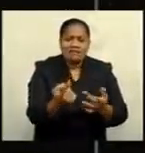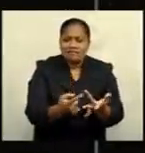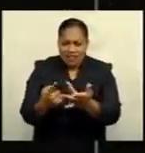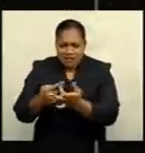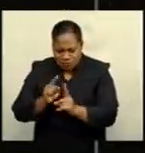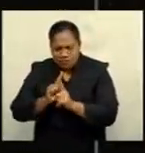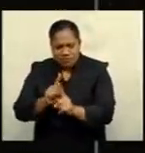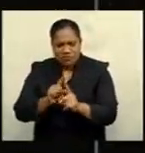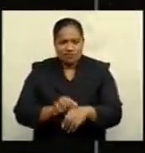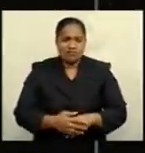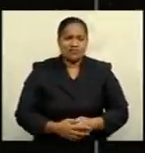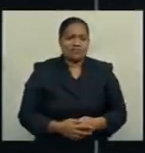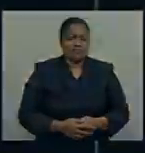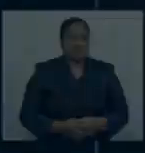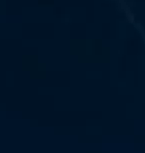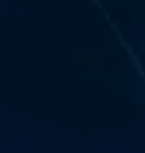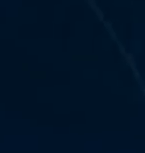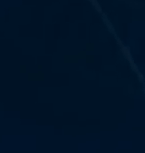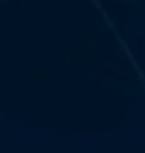and files this report.